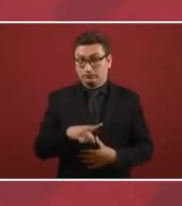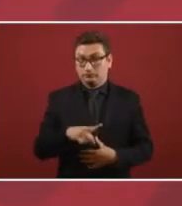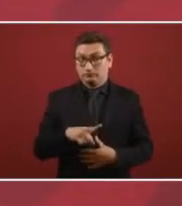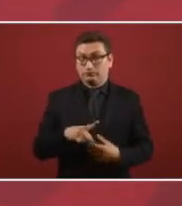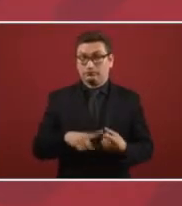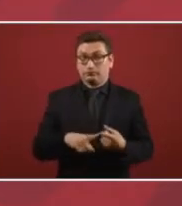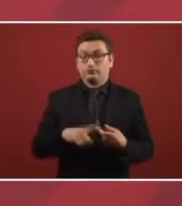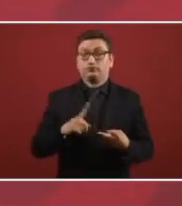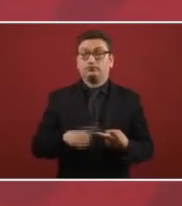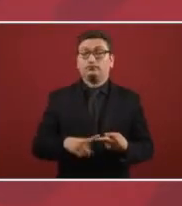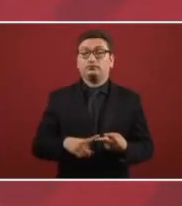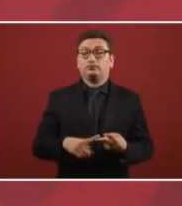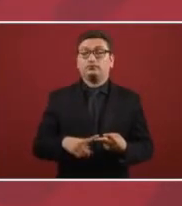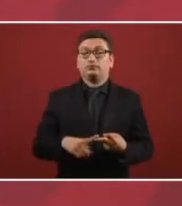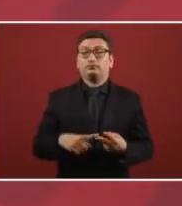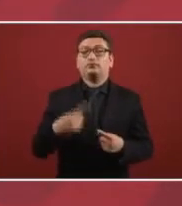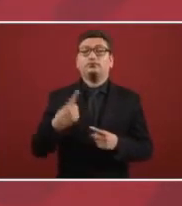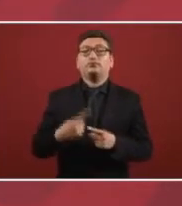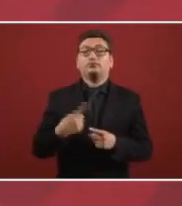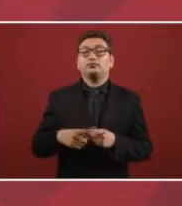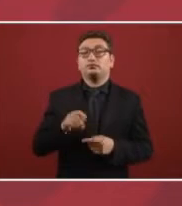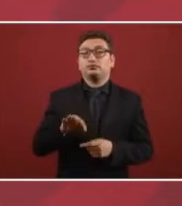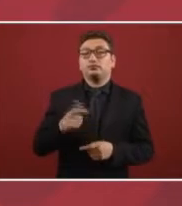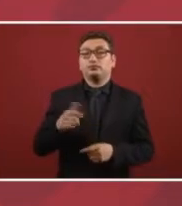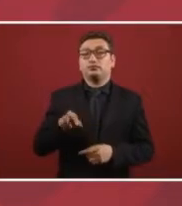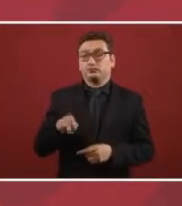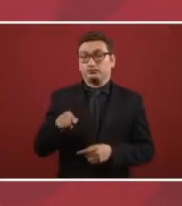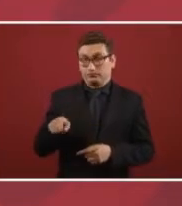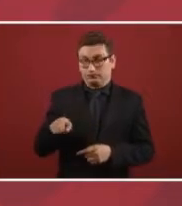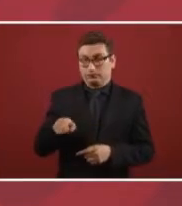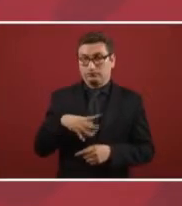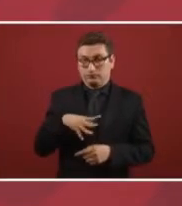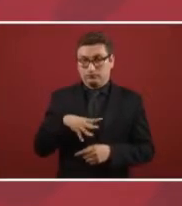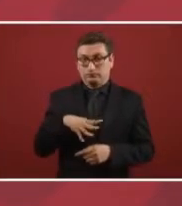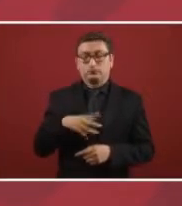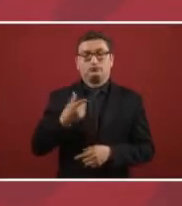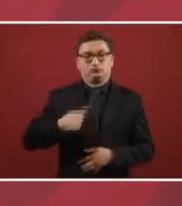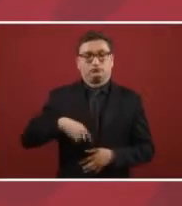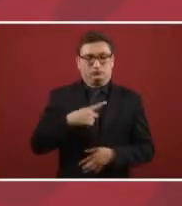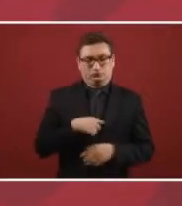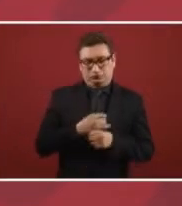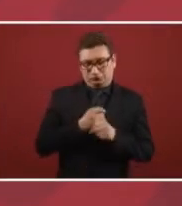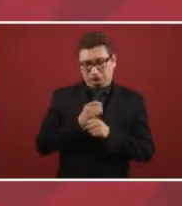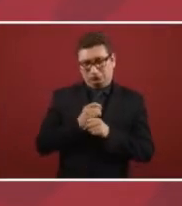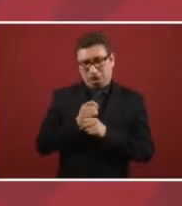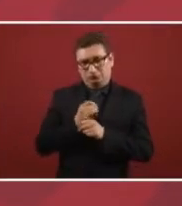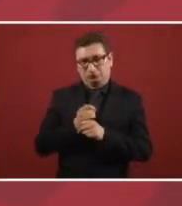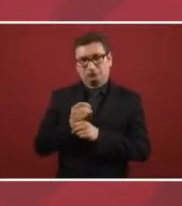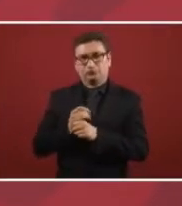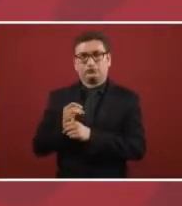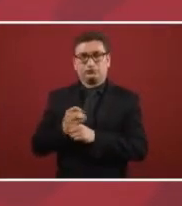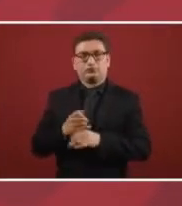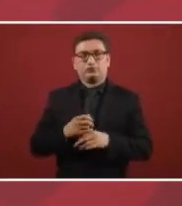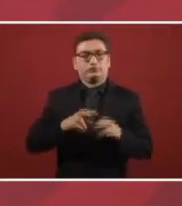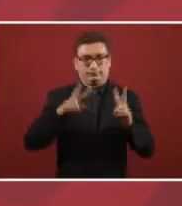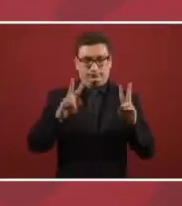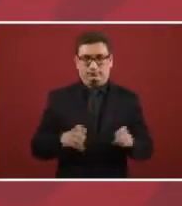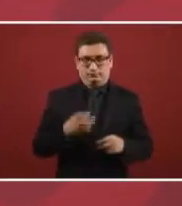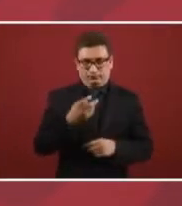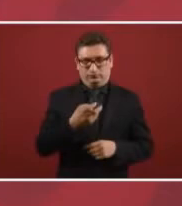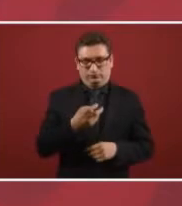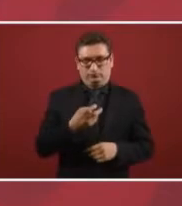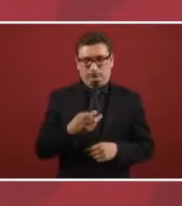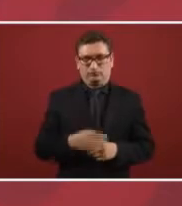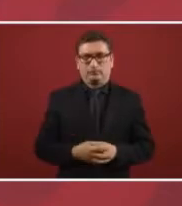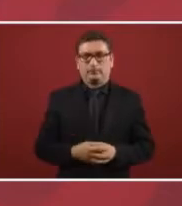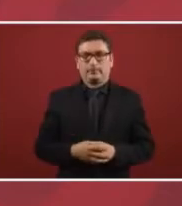that is within the hands of the district attorney. We'll dig into that, into